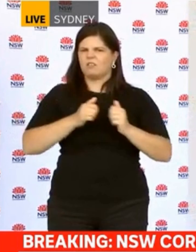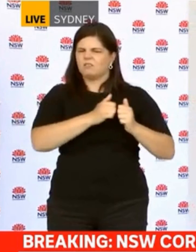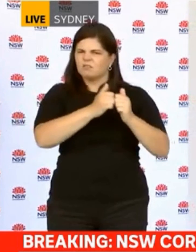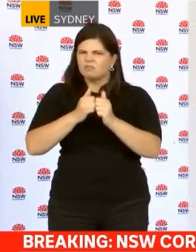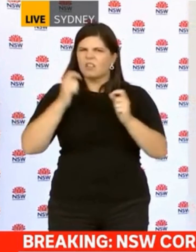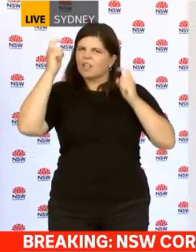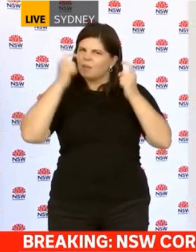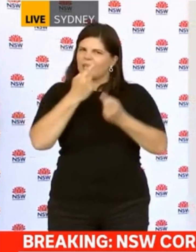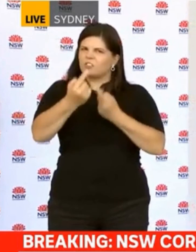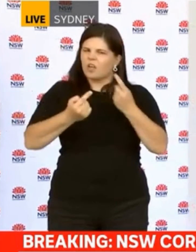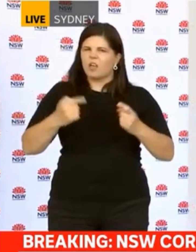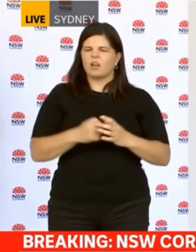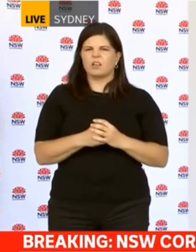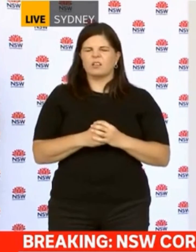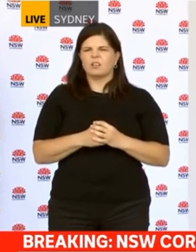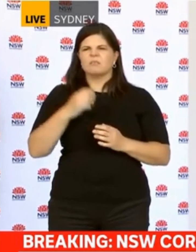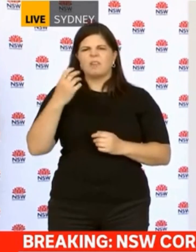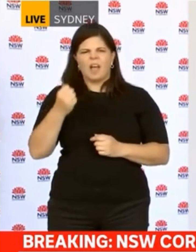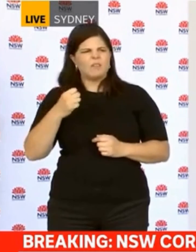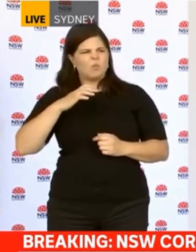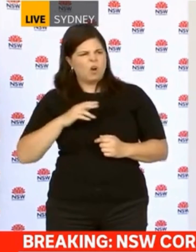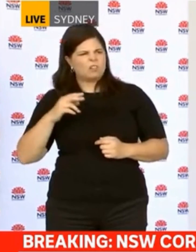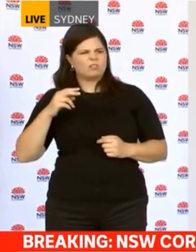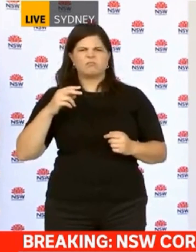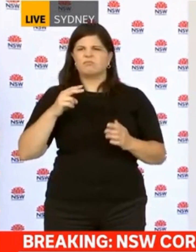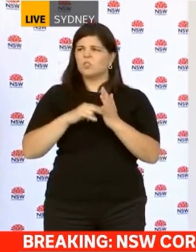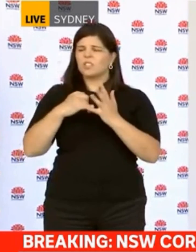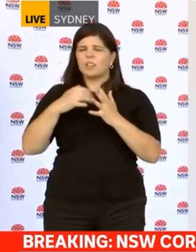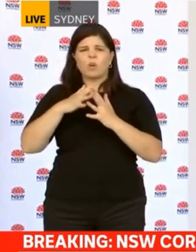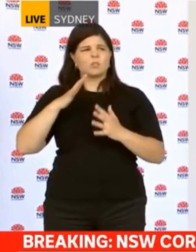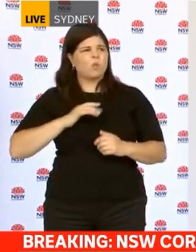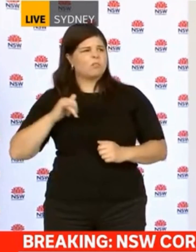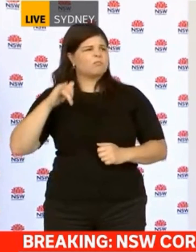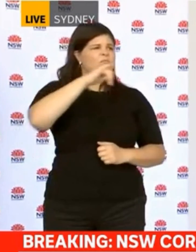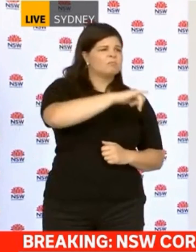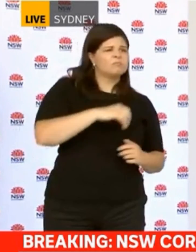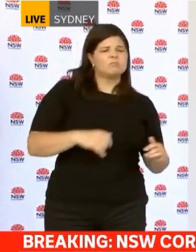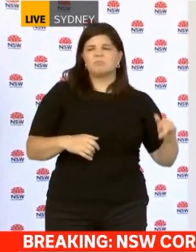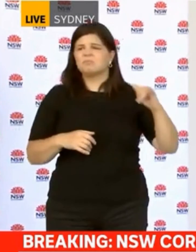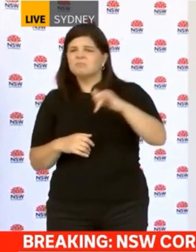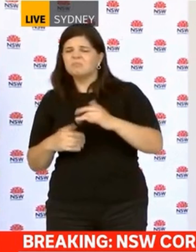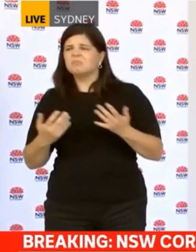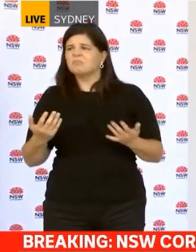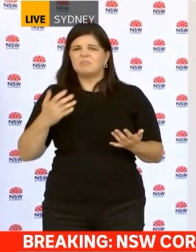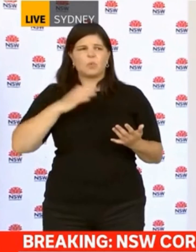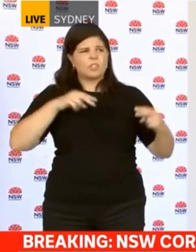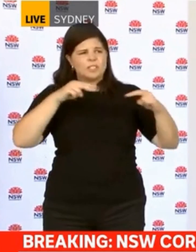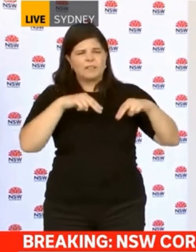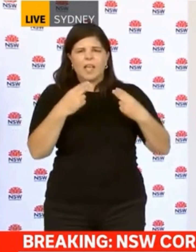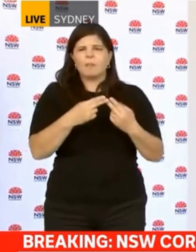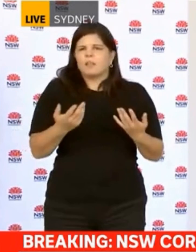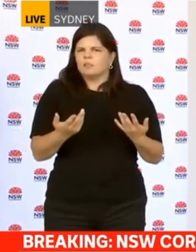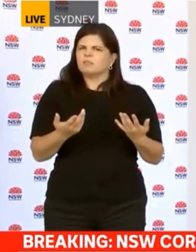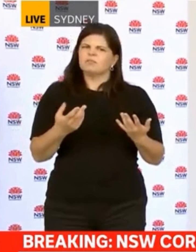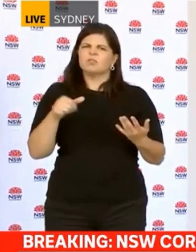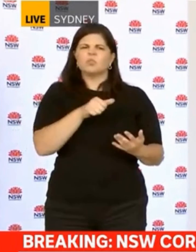we have citizens wanting to move around the nation, New South Wales citizens wanting to move around the nation and I would expect them to be treated with compassion as much